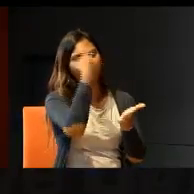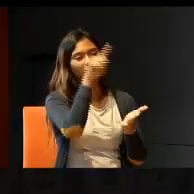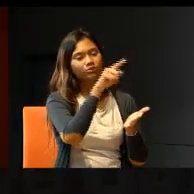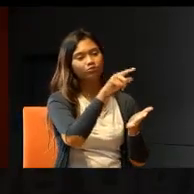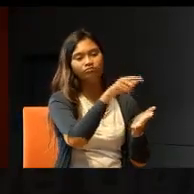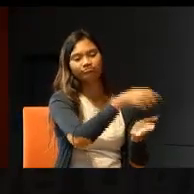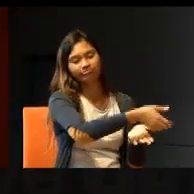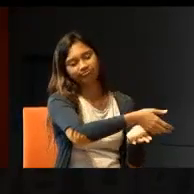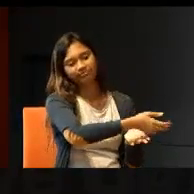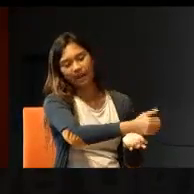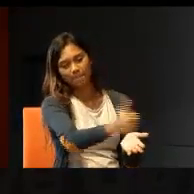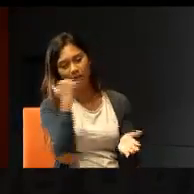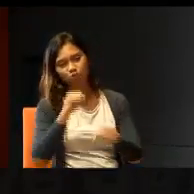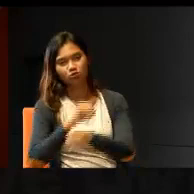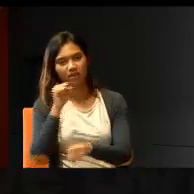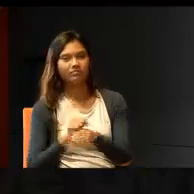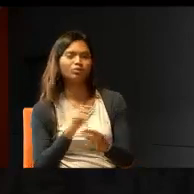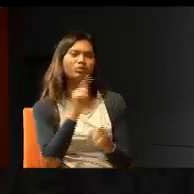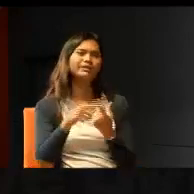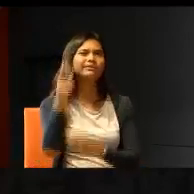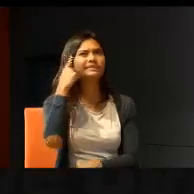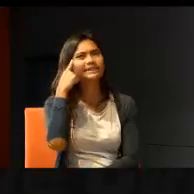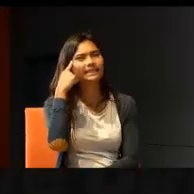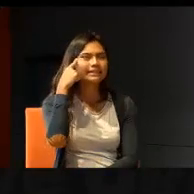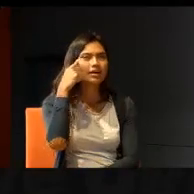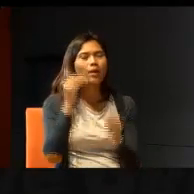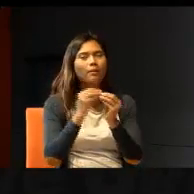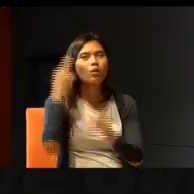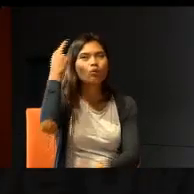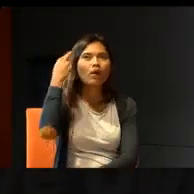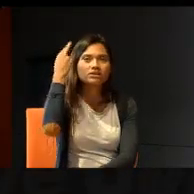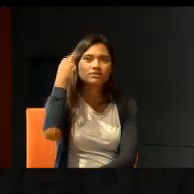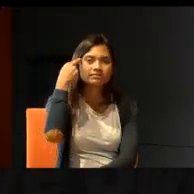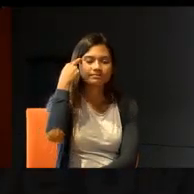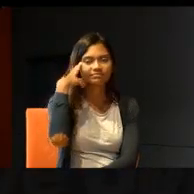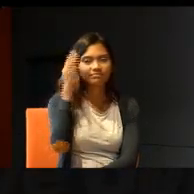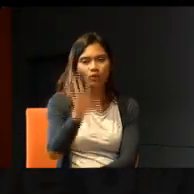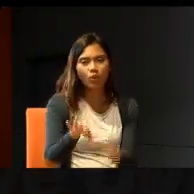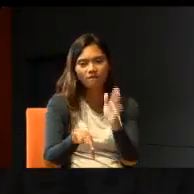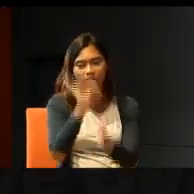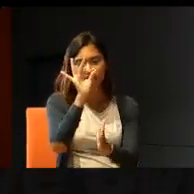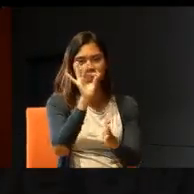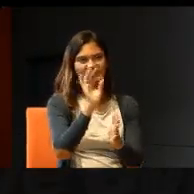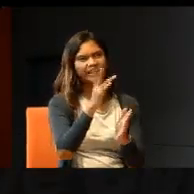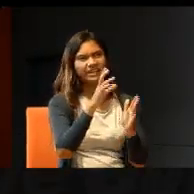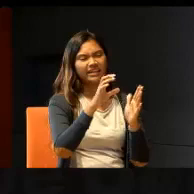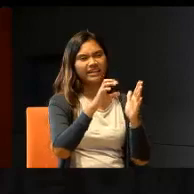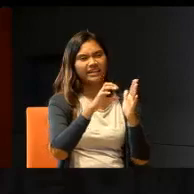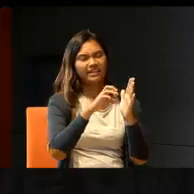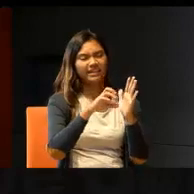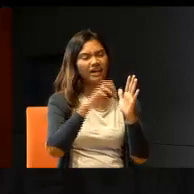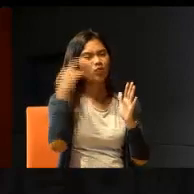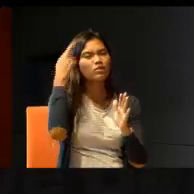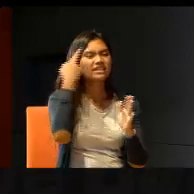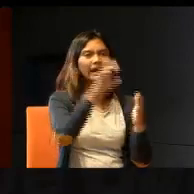think about it, more rationally about it, you find that all these dangerous, risky factors